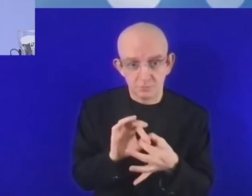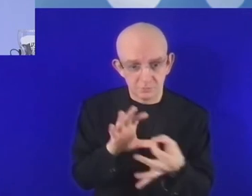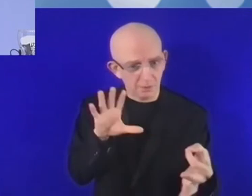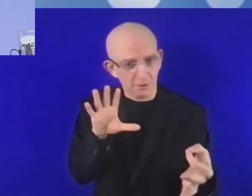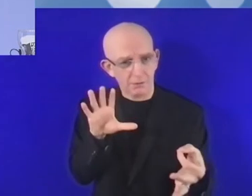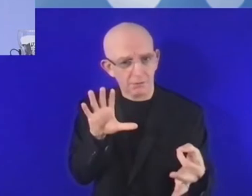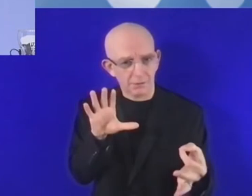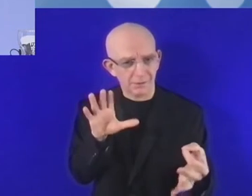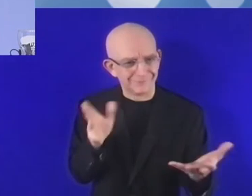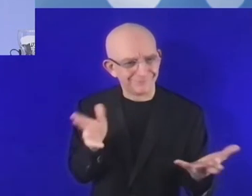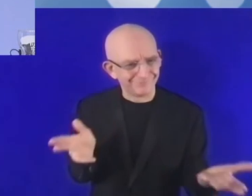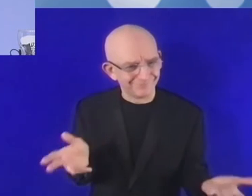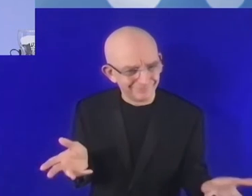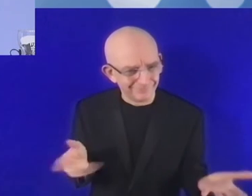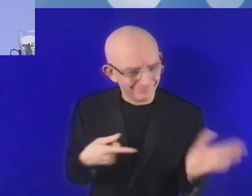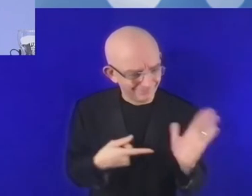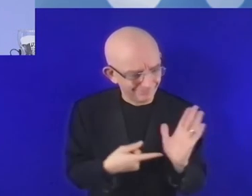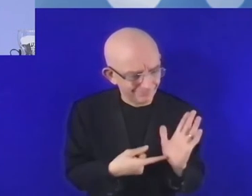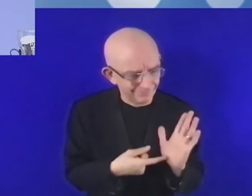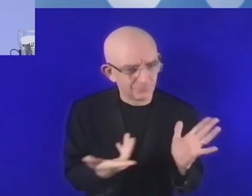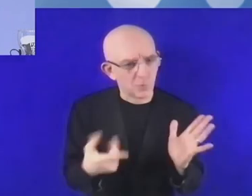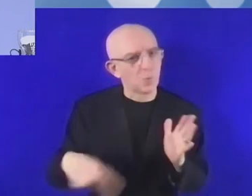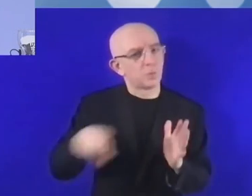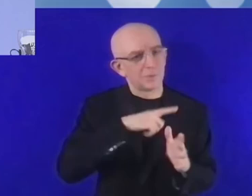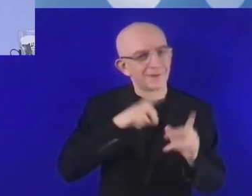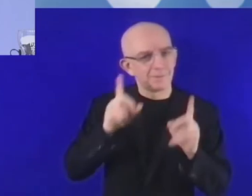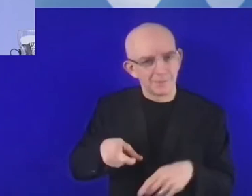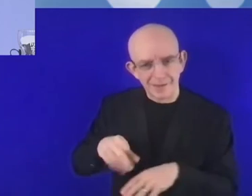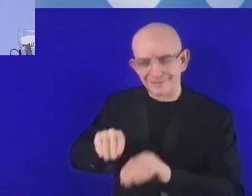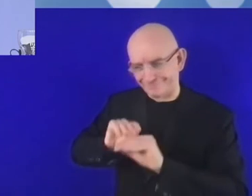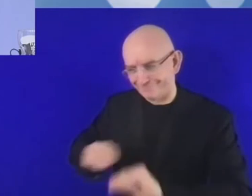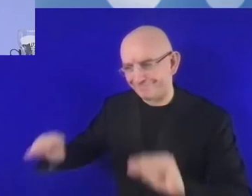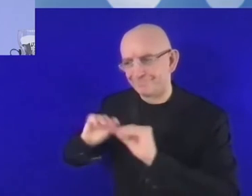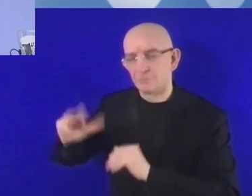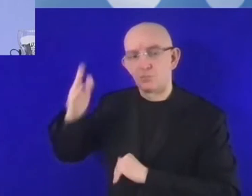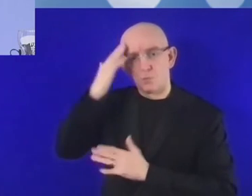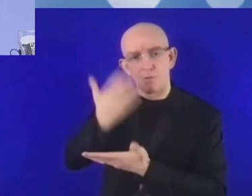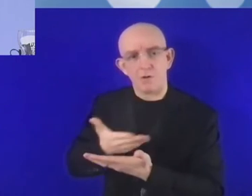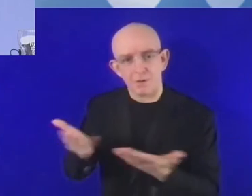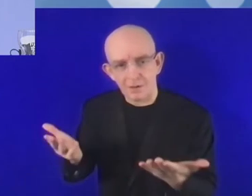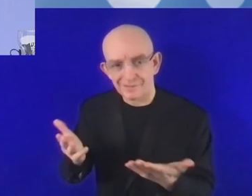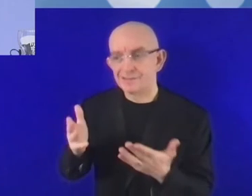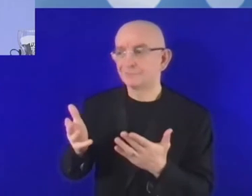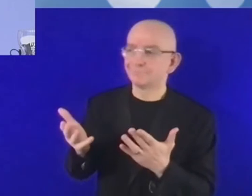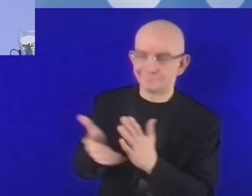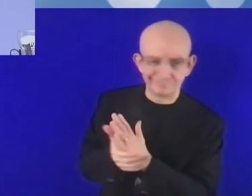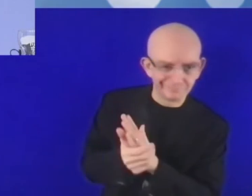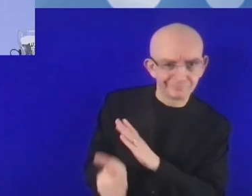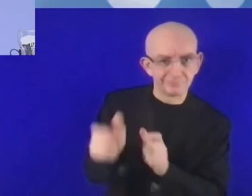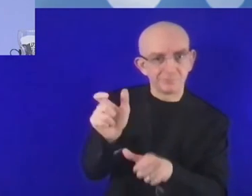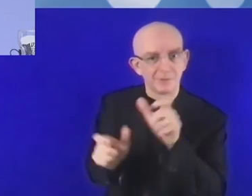people who are maybe, you know, potential entrepreneurs would